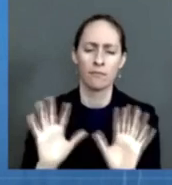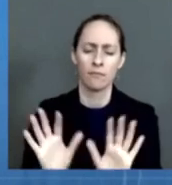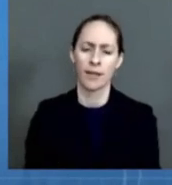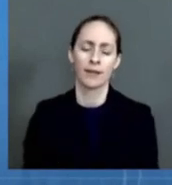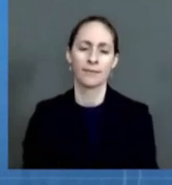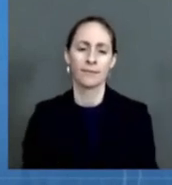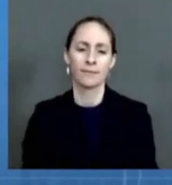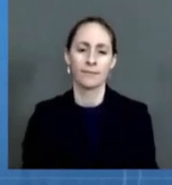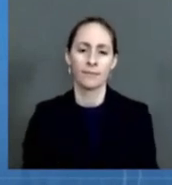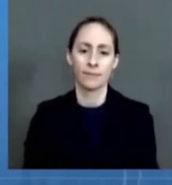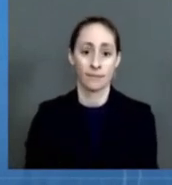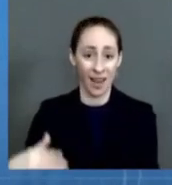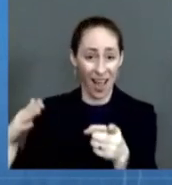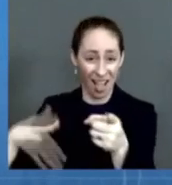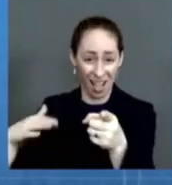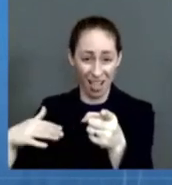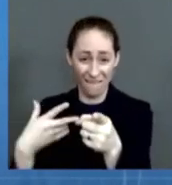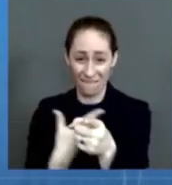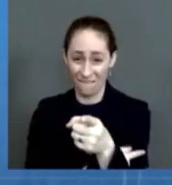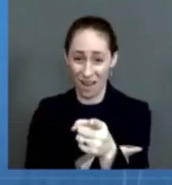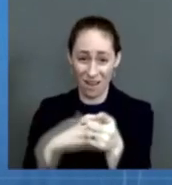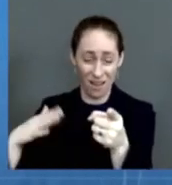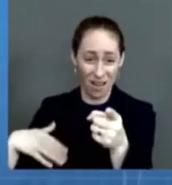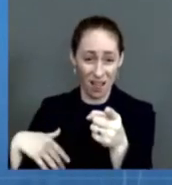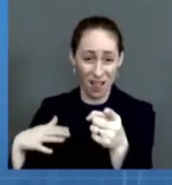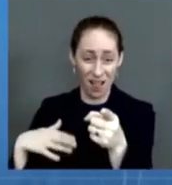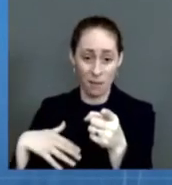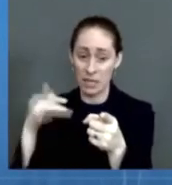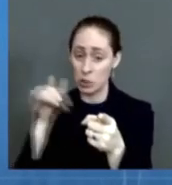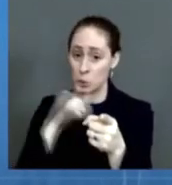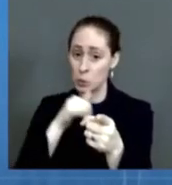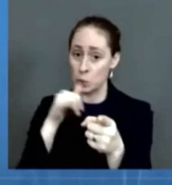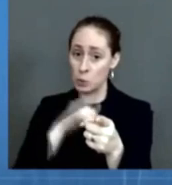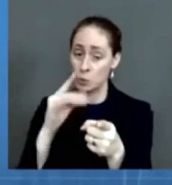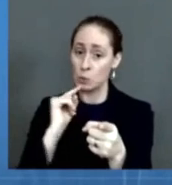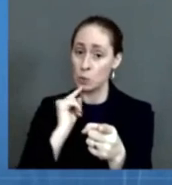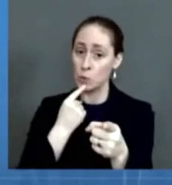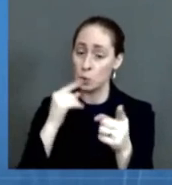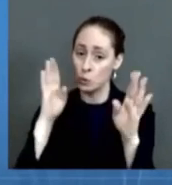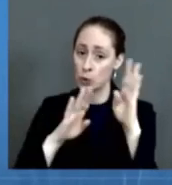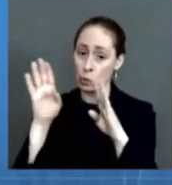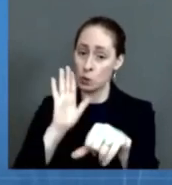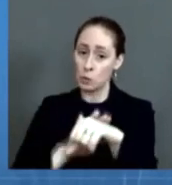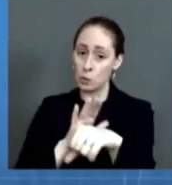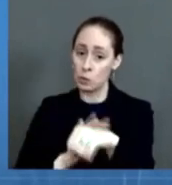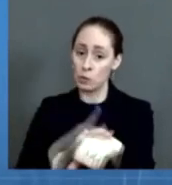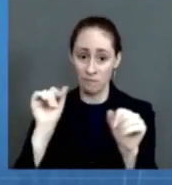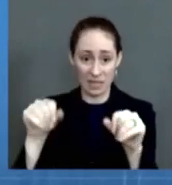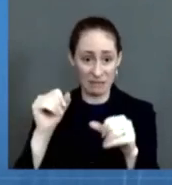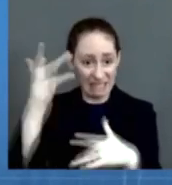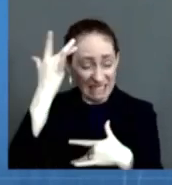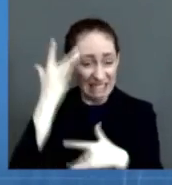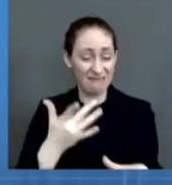For yourselves, your families, and the hospitals you may soon overwhelm. So our message to every